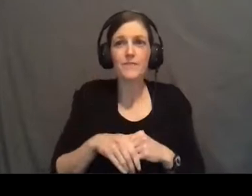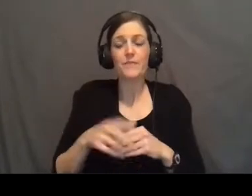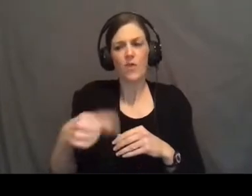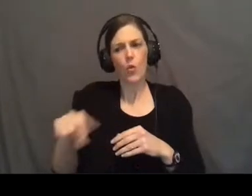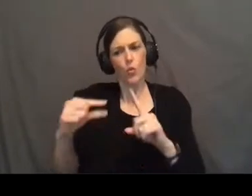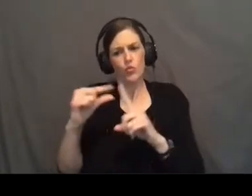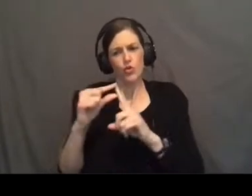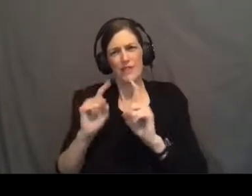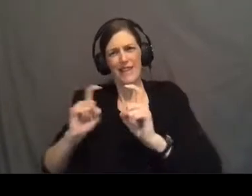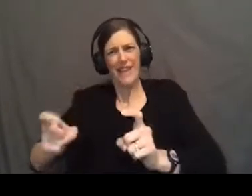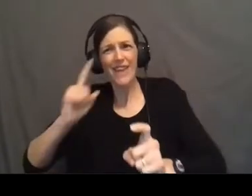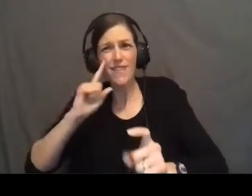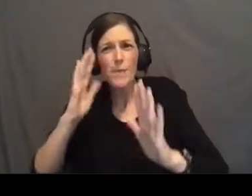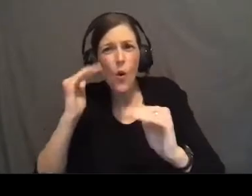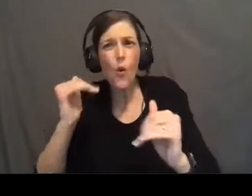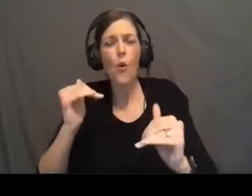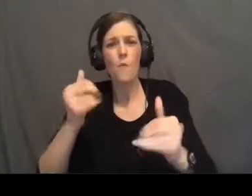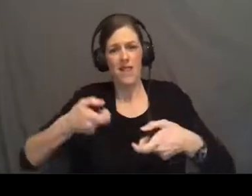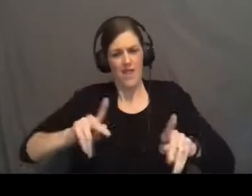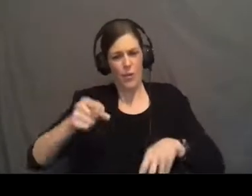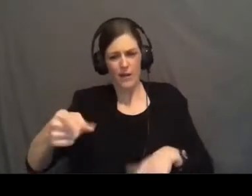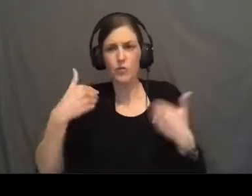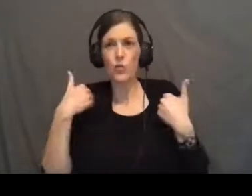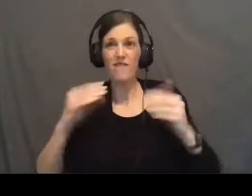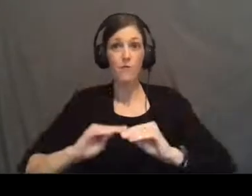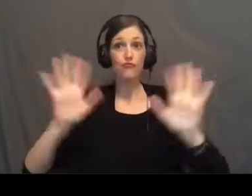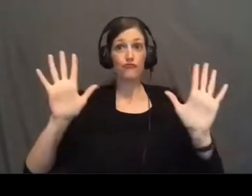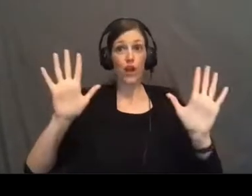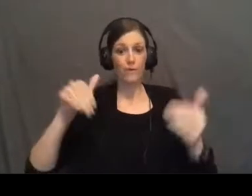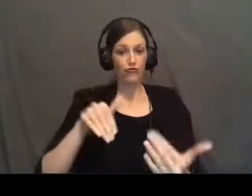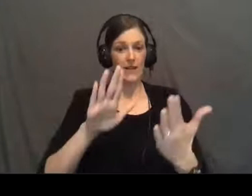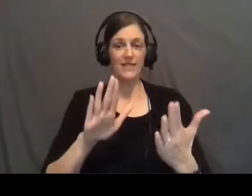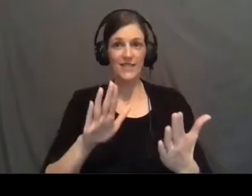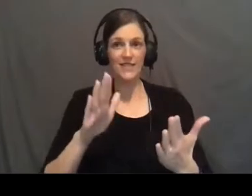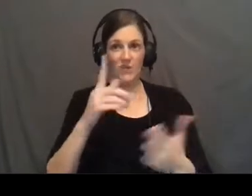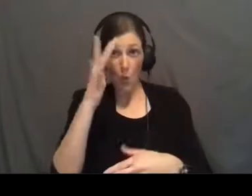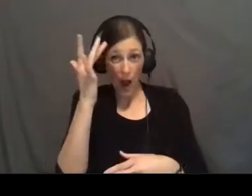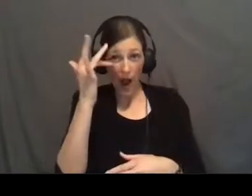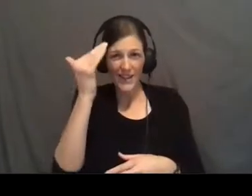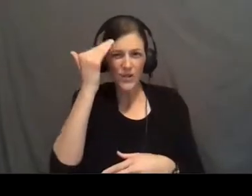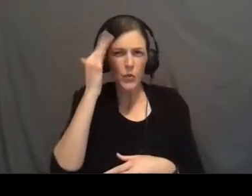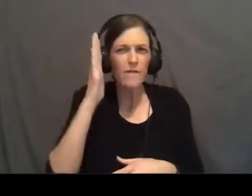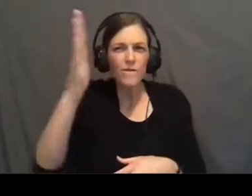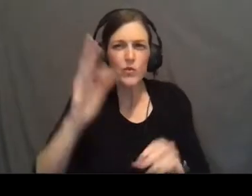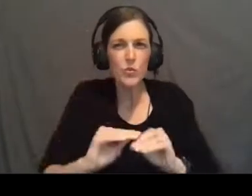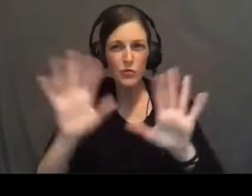him the hope that allowed him to have a bright present because he knew the future was bright.